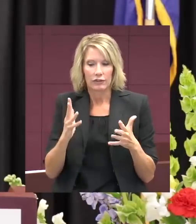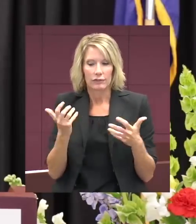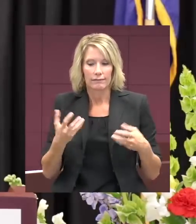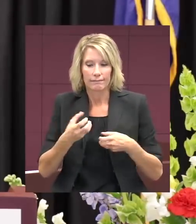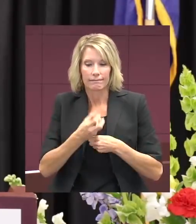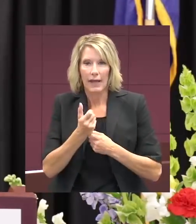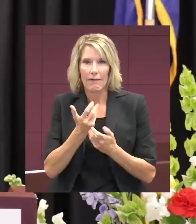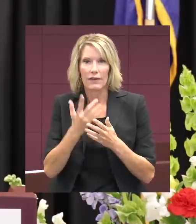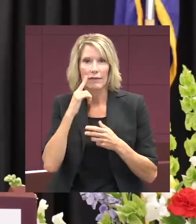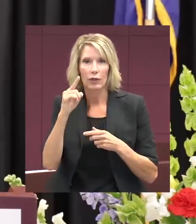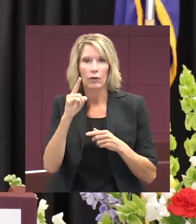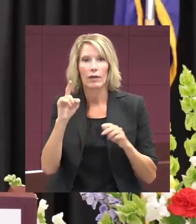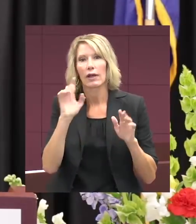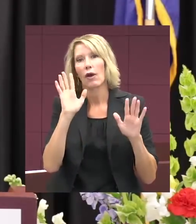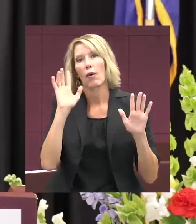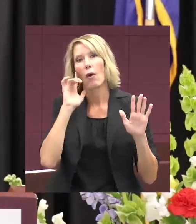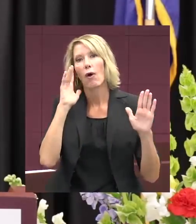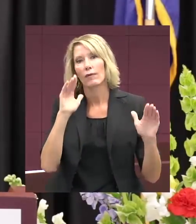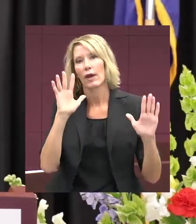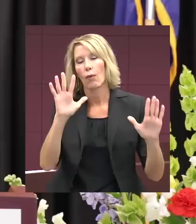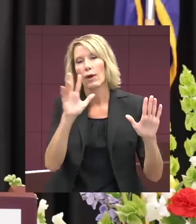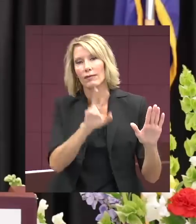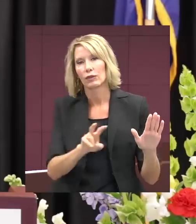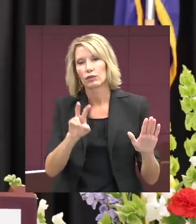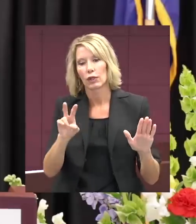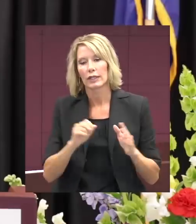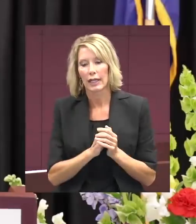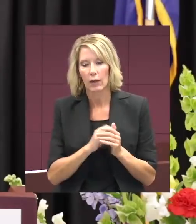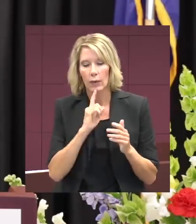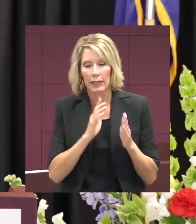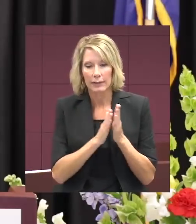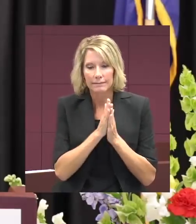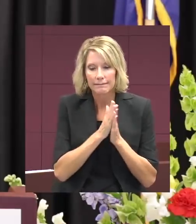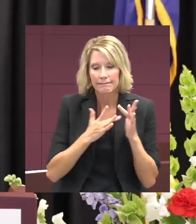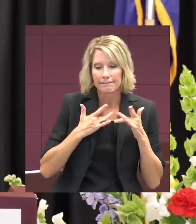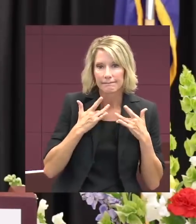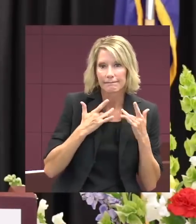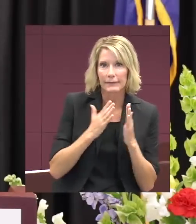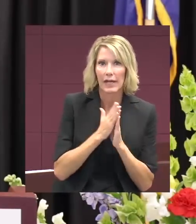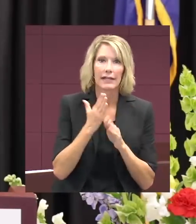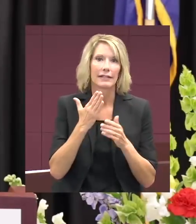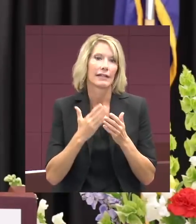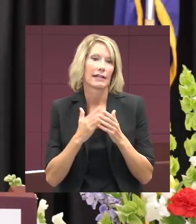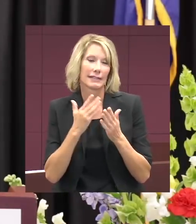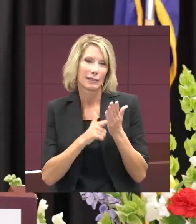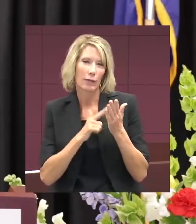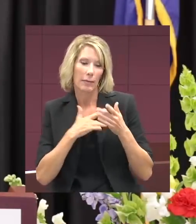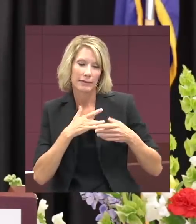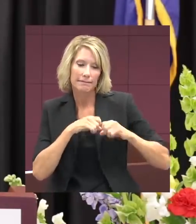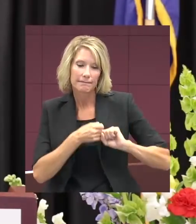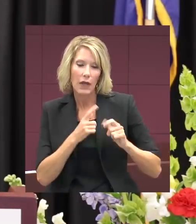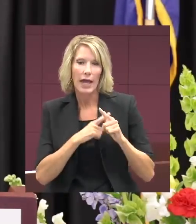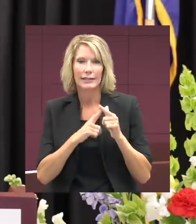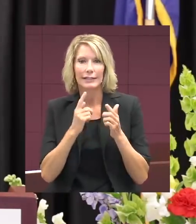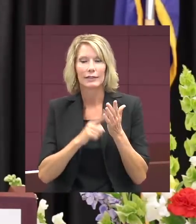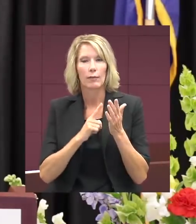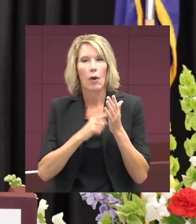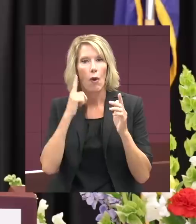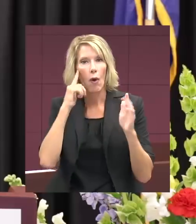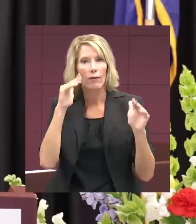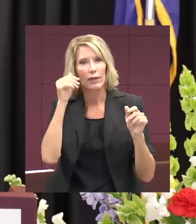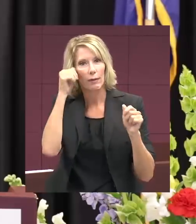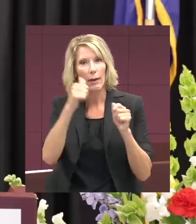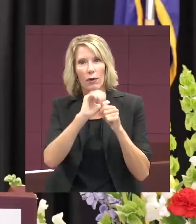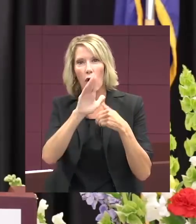I hope has been a wonderful journey, winding at times, exhilarating at others, sorrowful at a few and memorable hopefully at